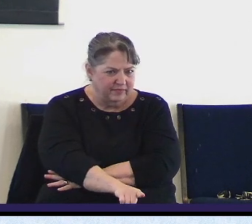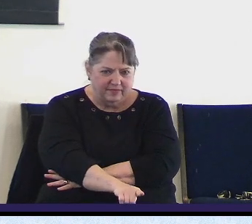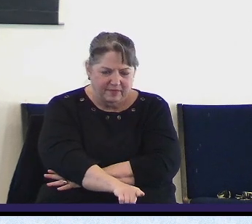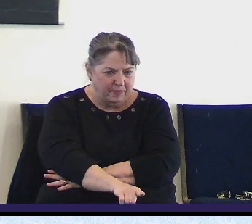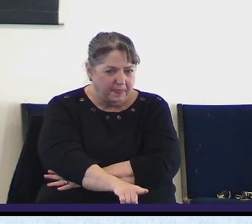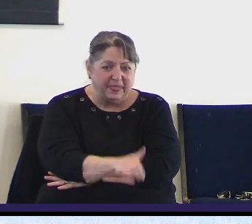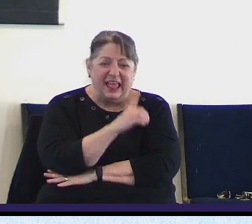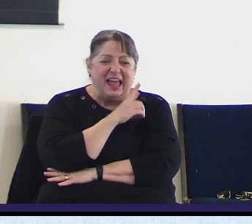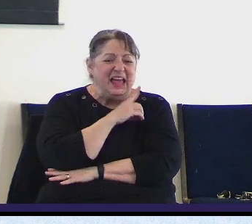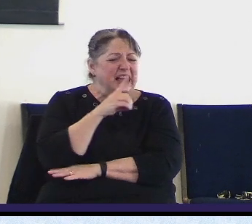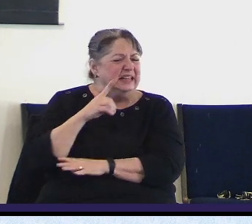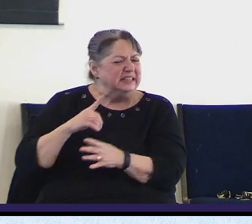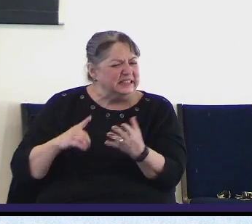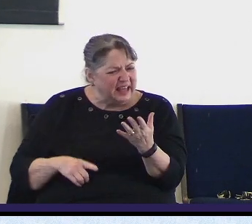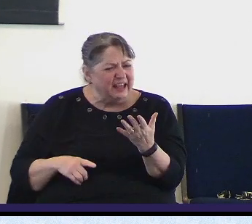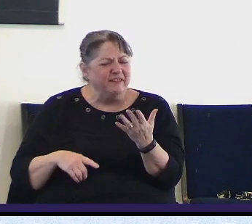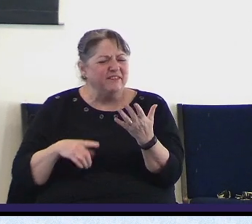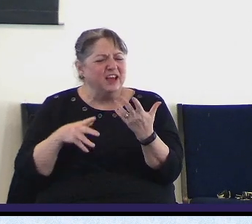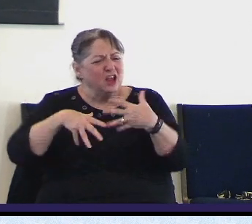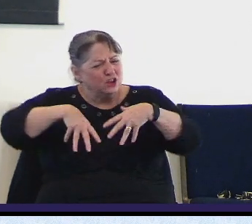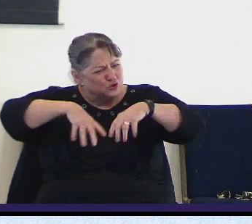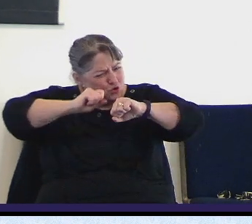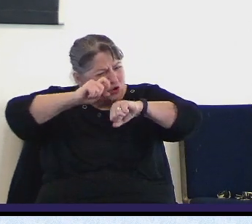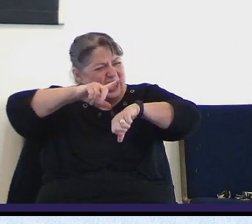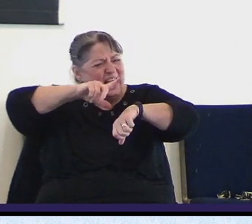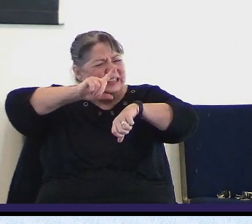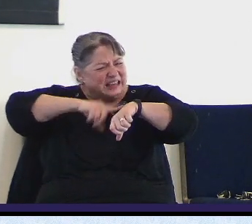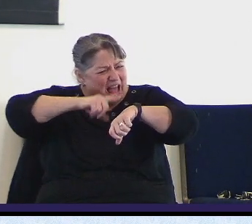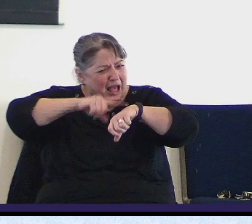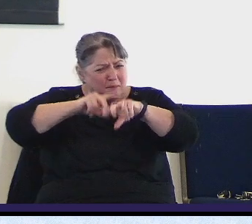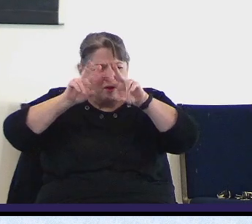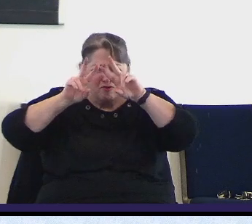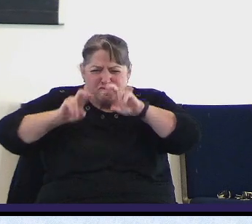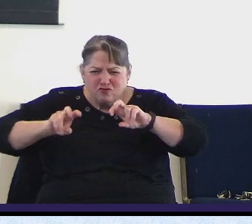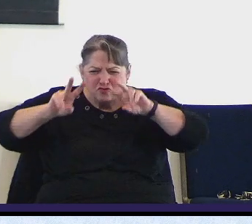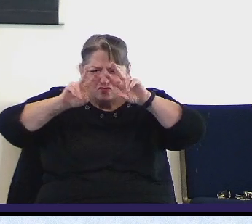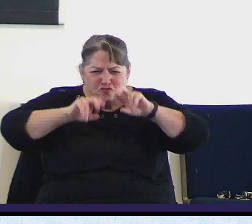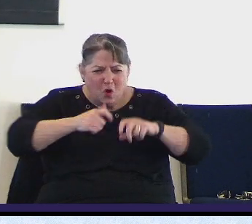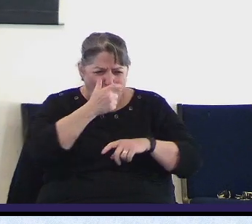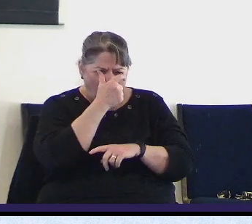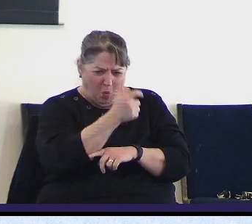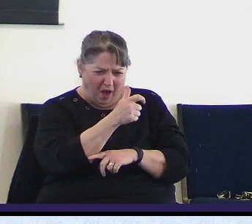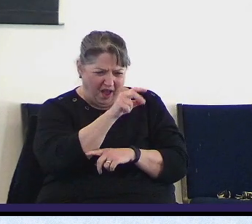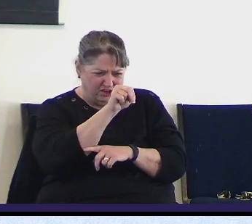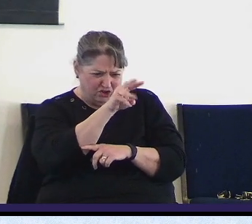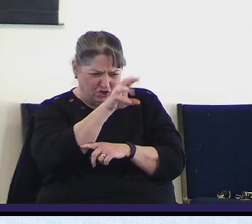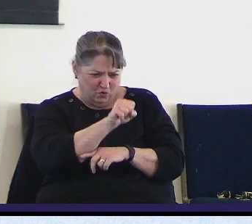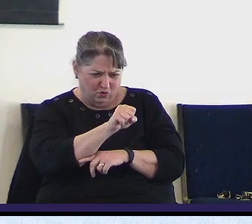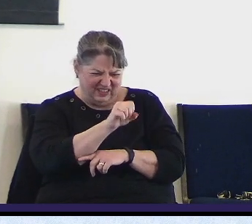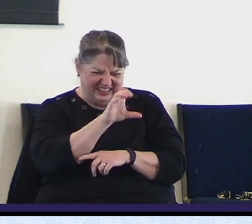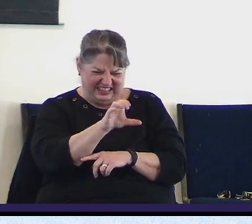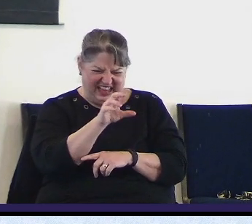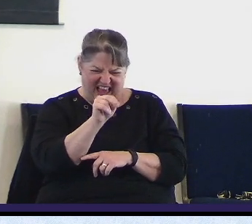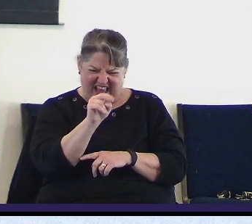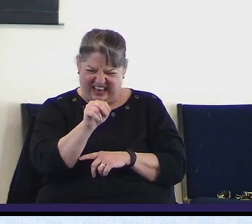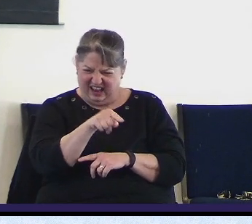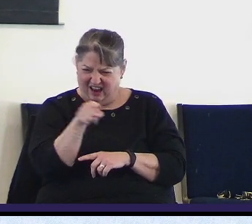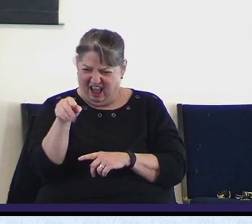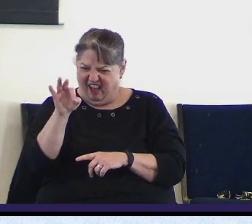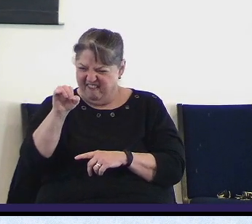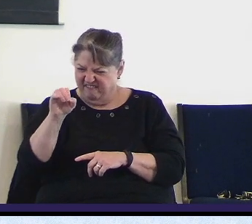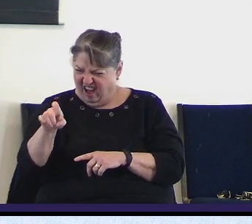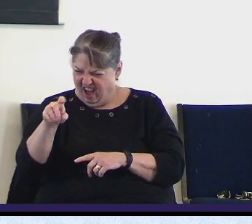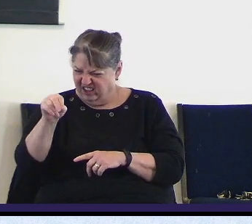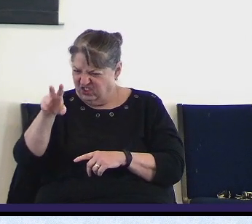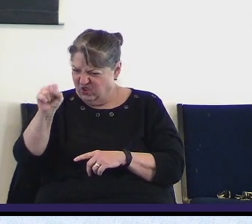Evidently, he took time to look. He took time to look at the news. He took time to open to CNN. He took time to look at Fox News.